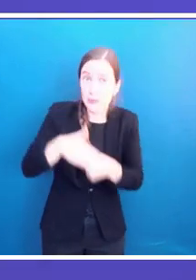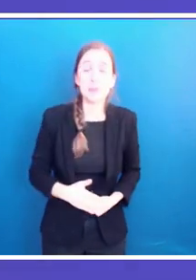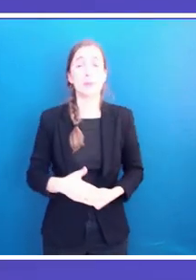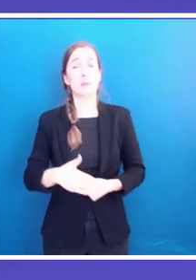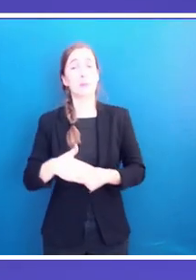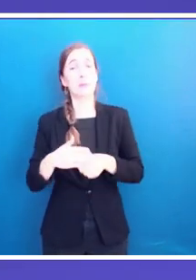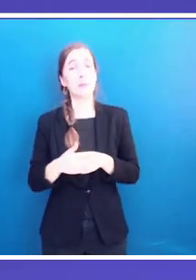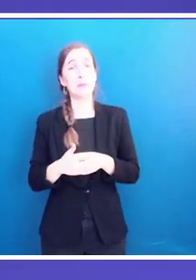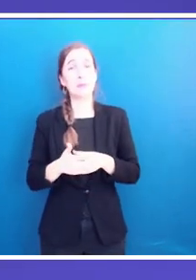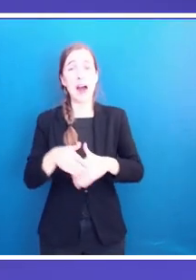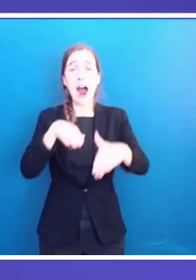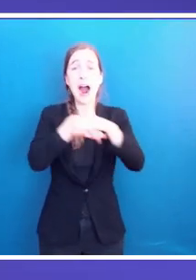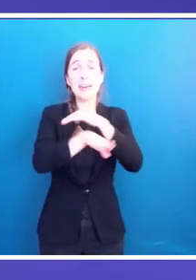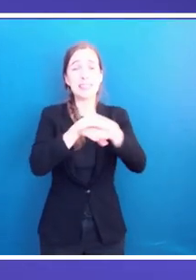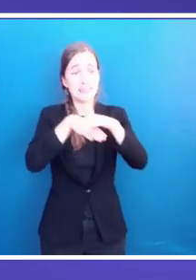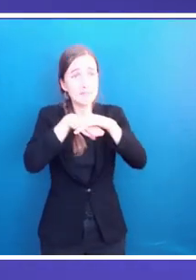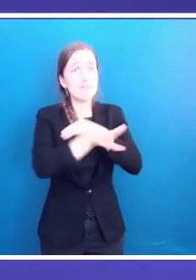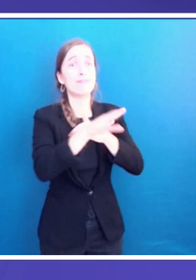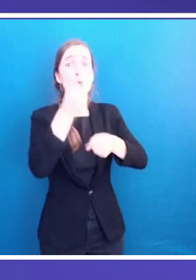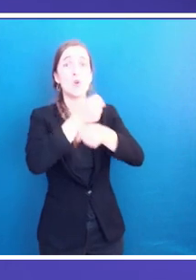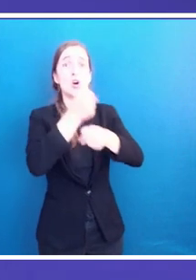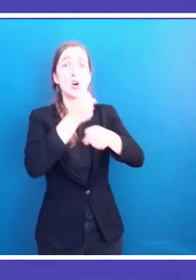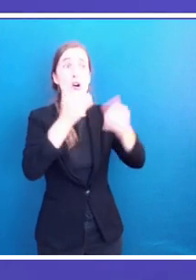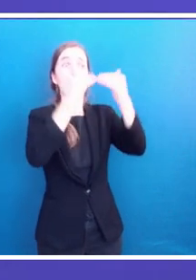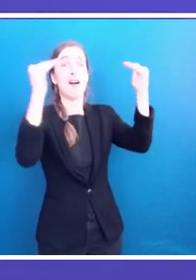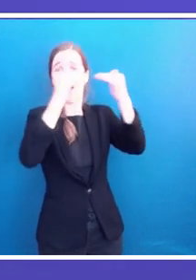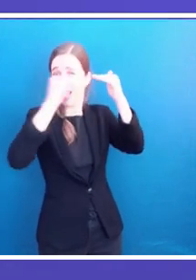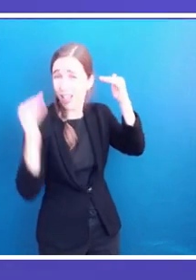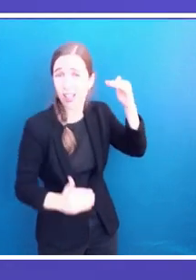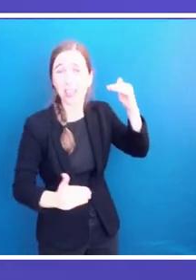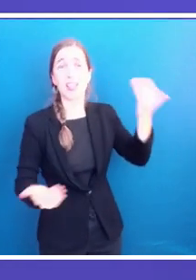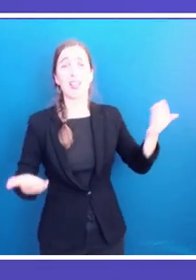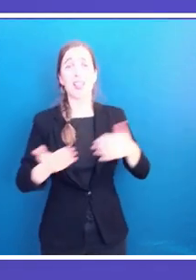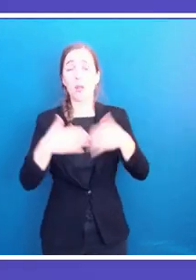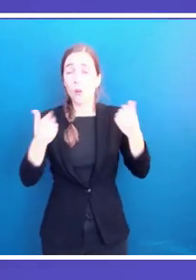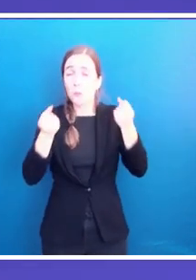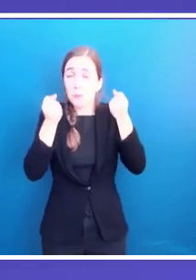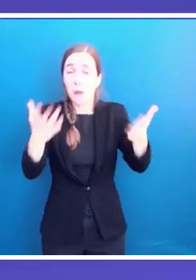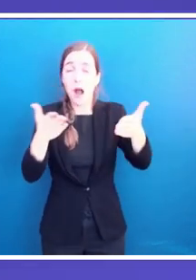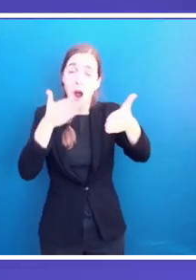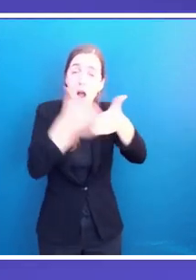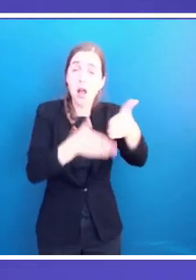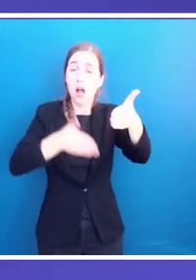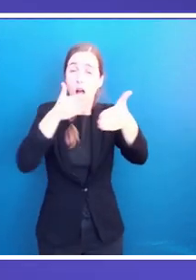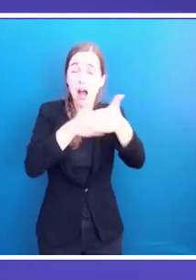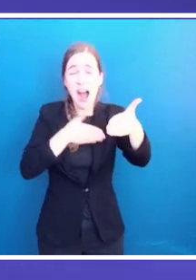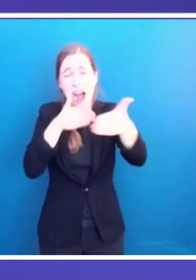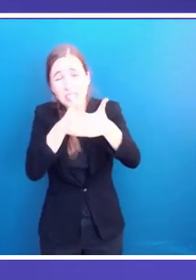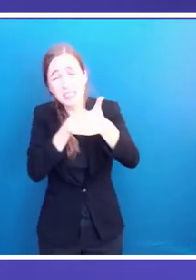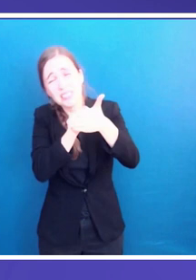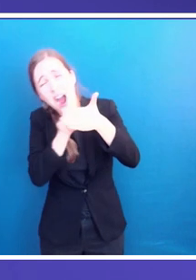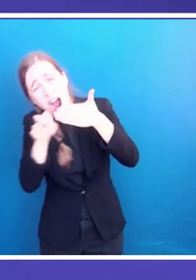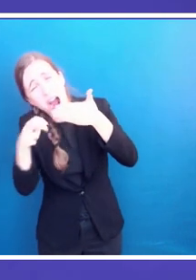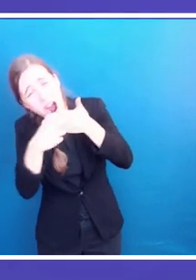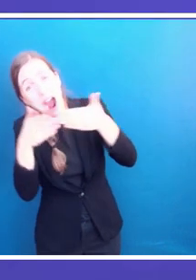to any specific part of the world. More worryingly, we are witnessing a regression of women's rights where